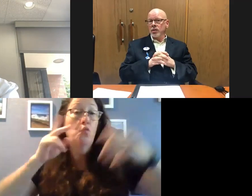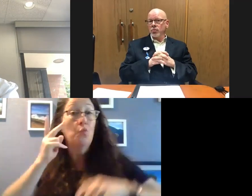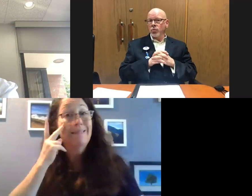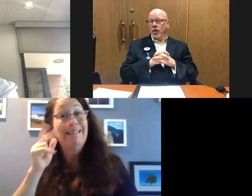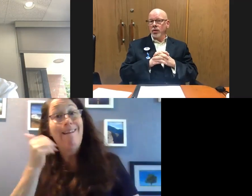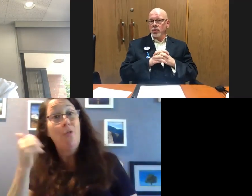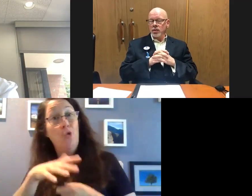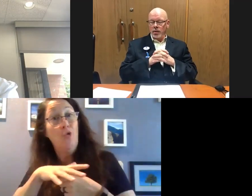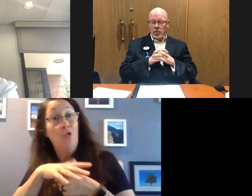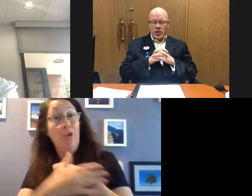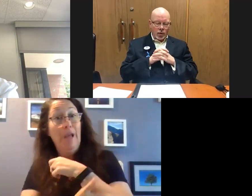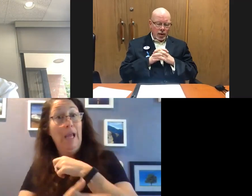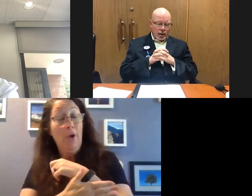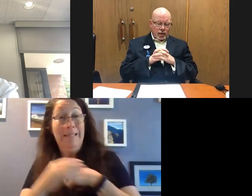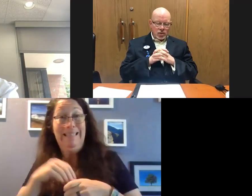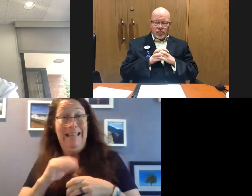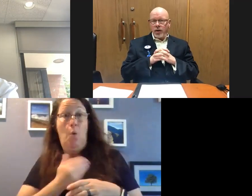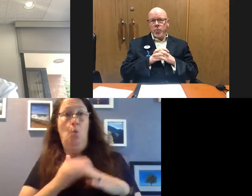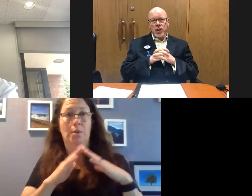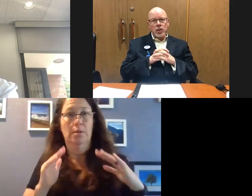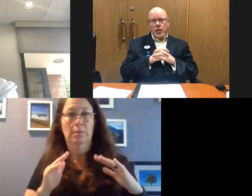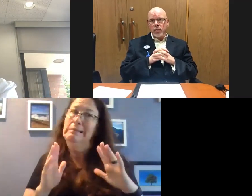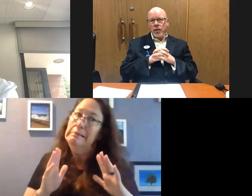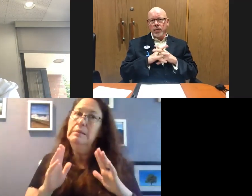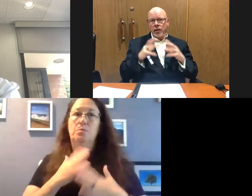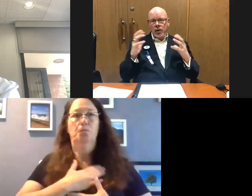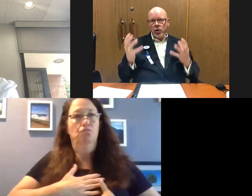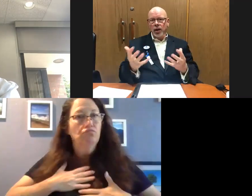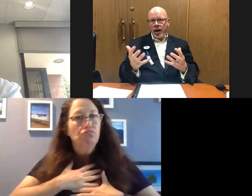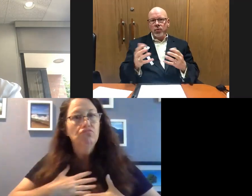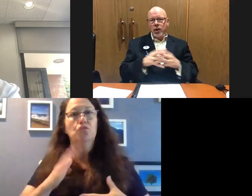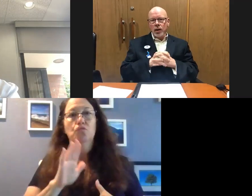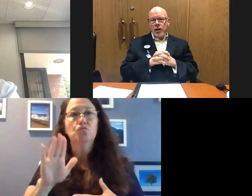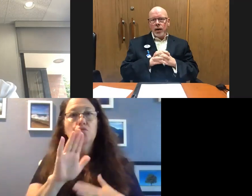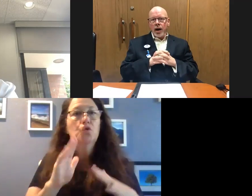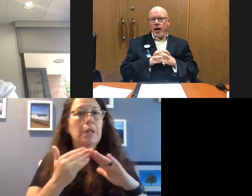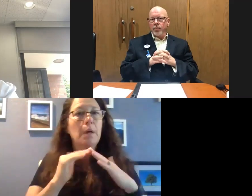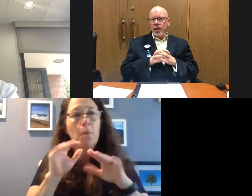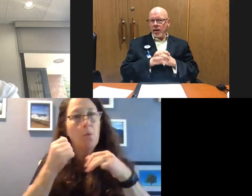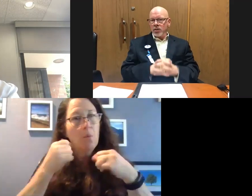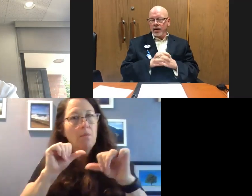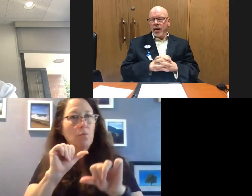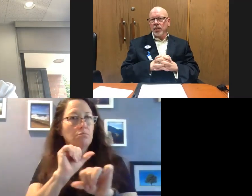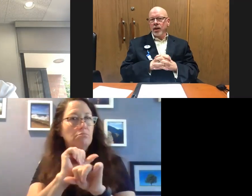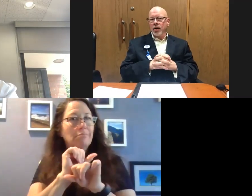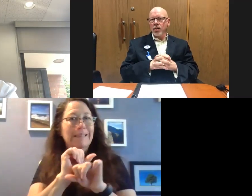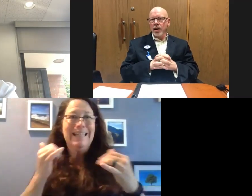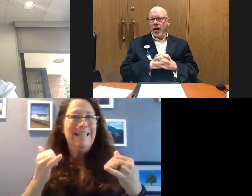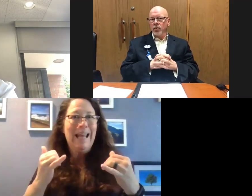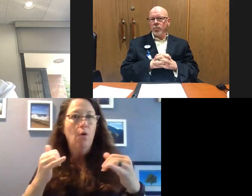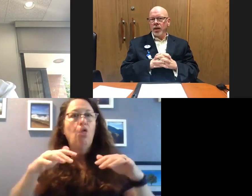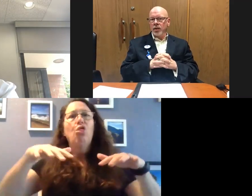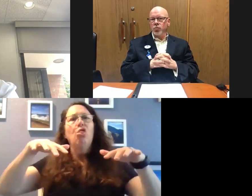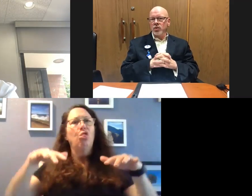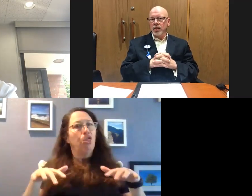other areas within our own system. So just very appreciative of the community effort. But now's not a time to let our guard